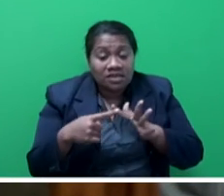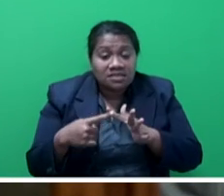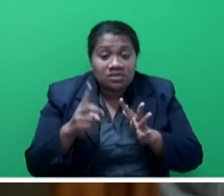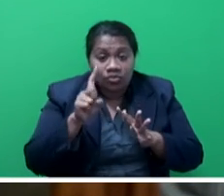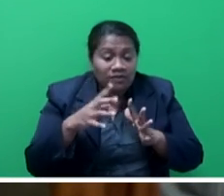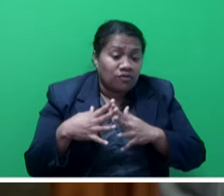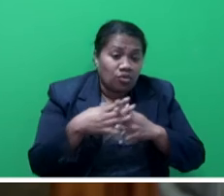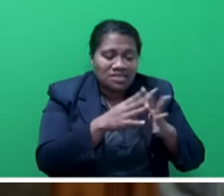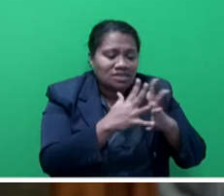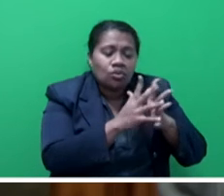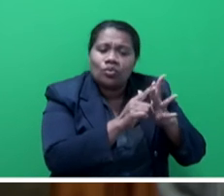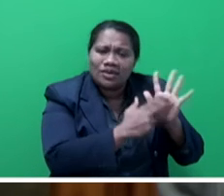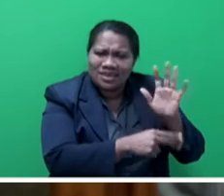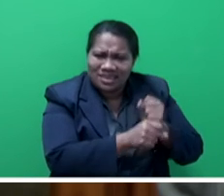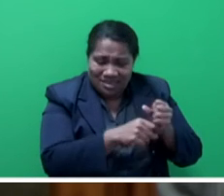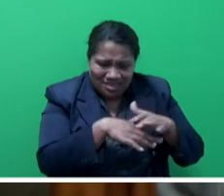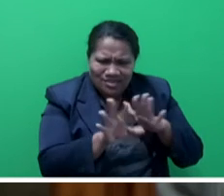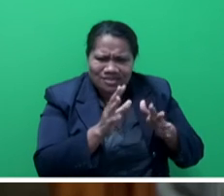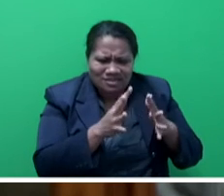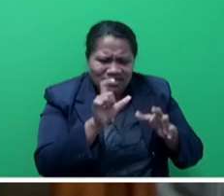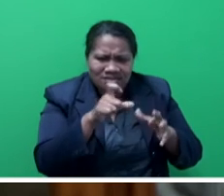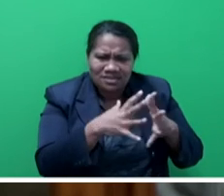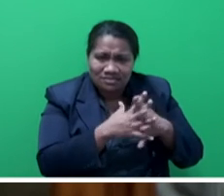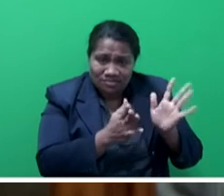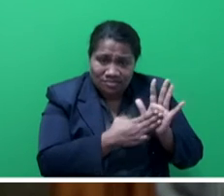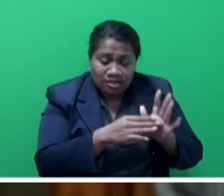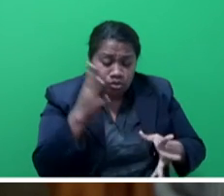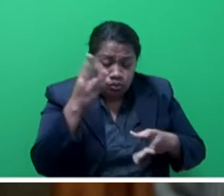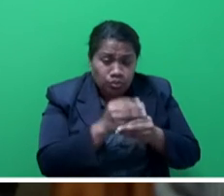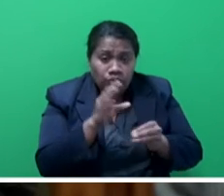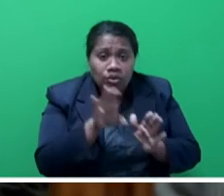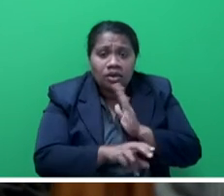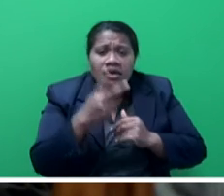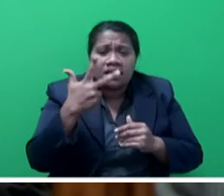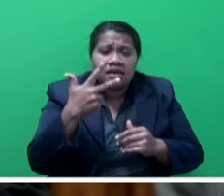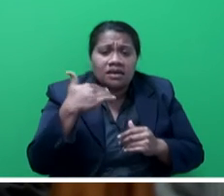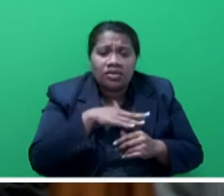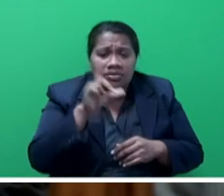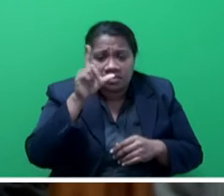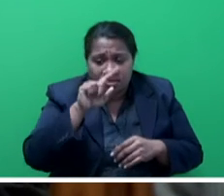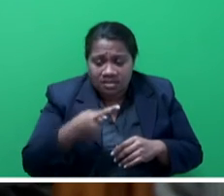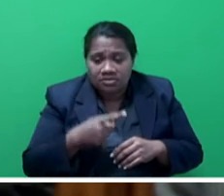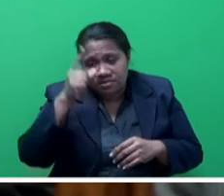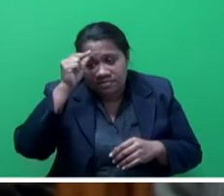These machines were to replace the two-to-ones and the total cost was nearly 800,000 Fijian dollars